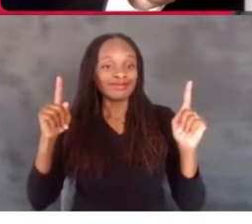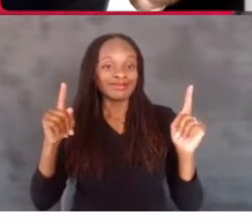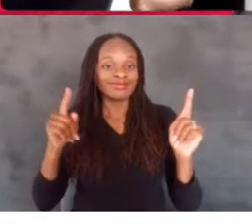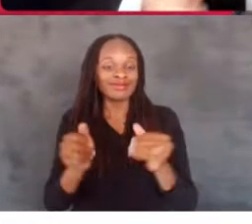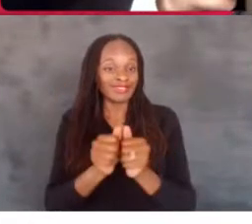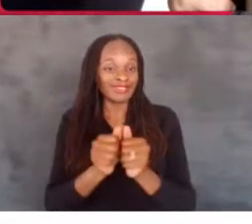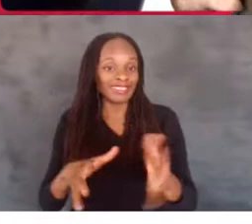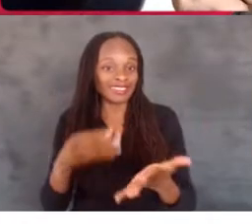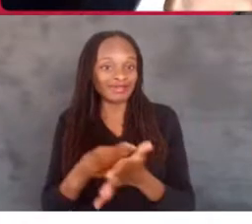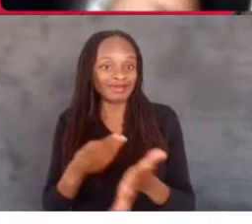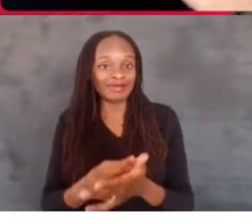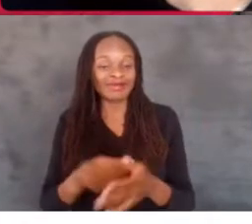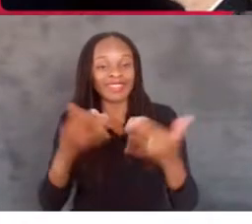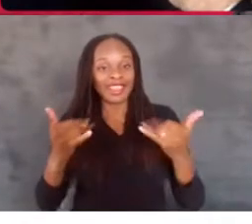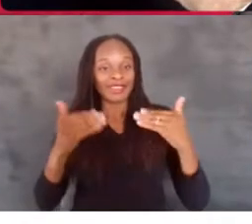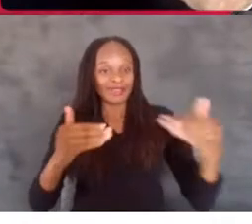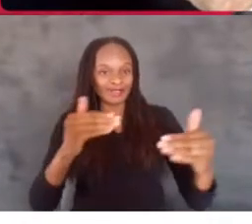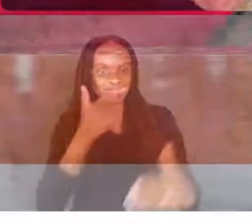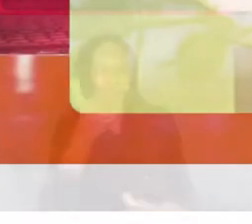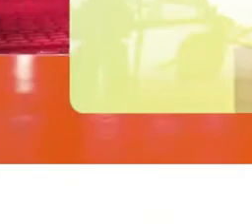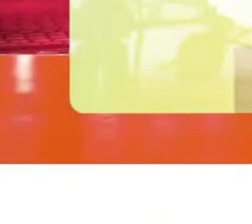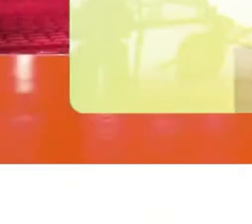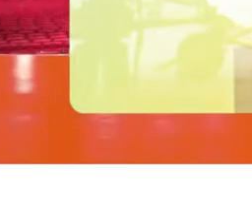Now, let's see. Dwarpho Psychosis.